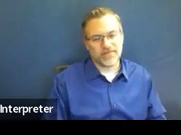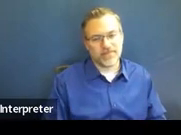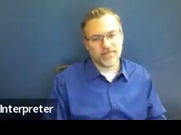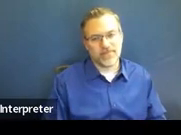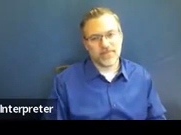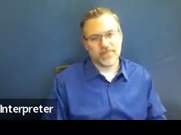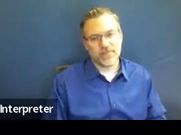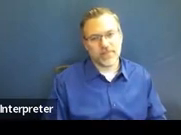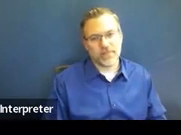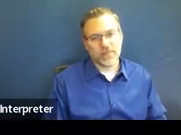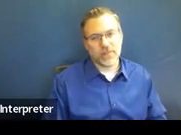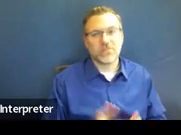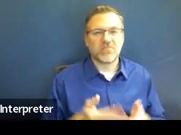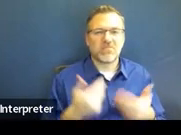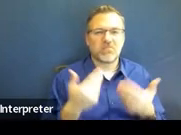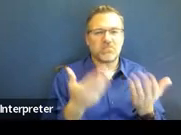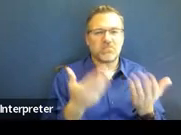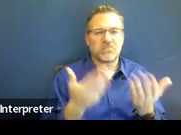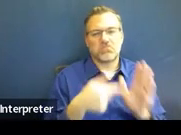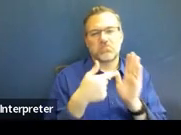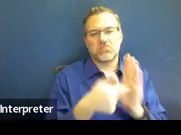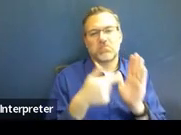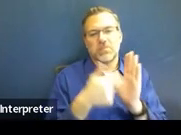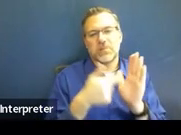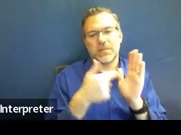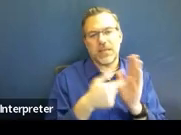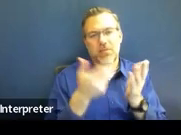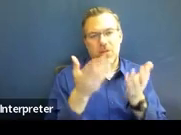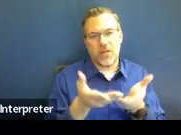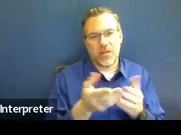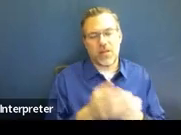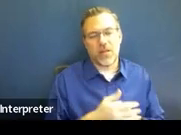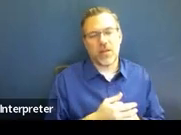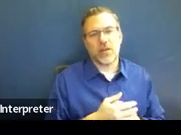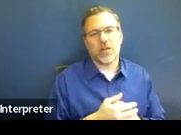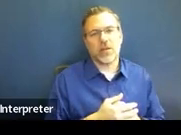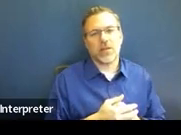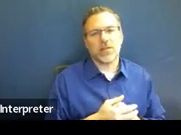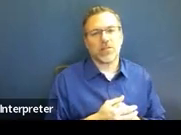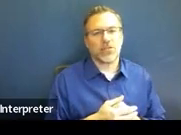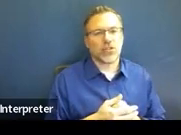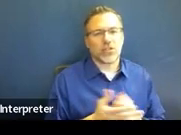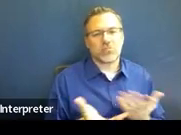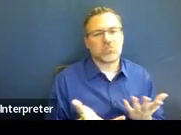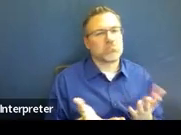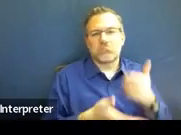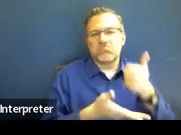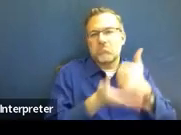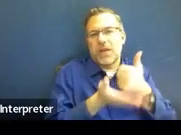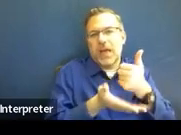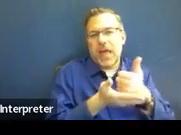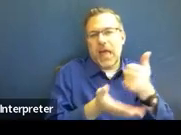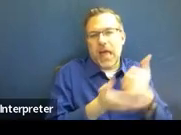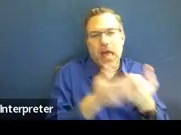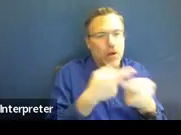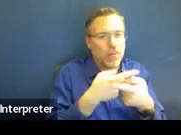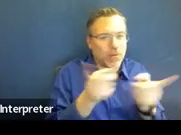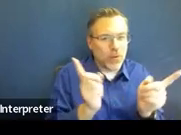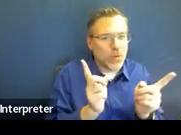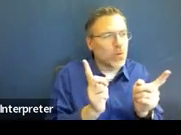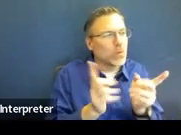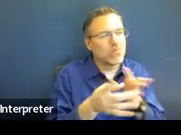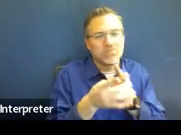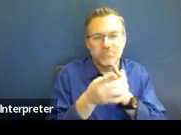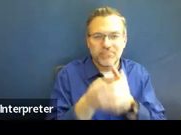So here's that template. Again, just a little guide of how you might want to think about filling out